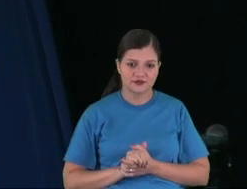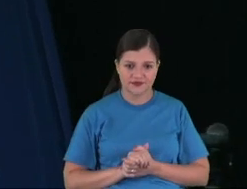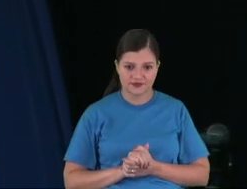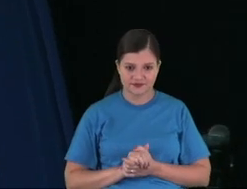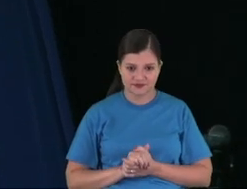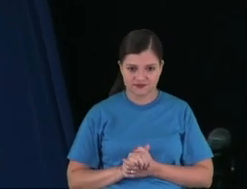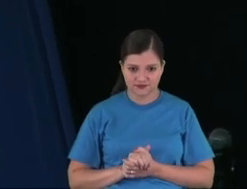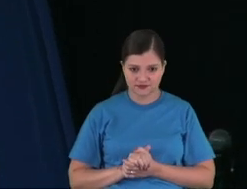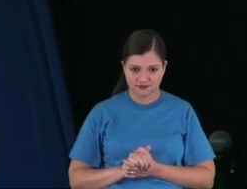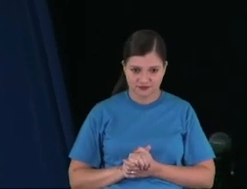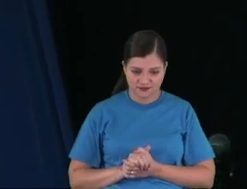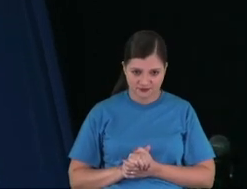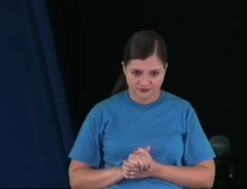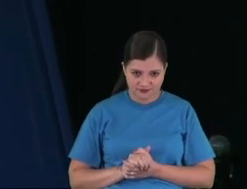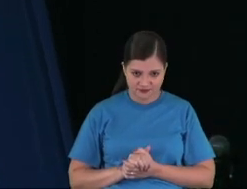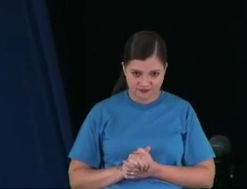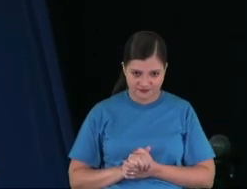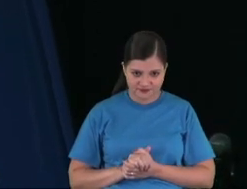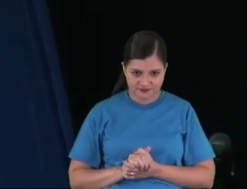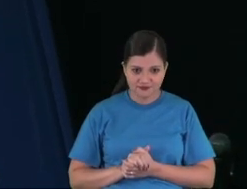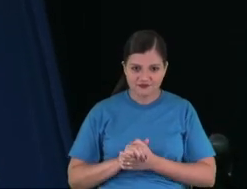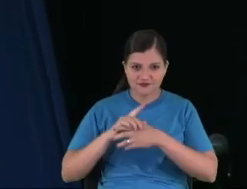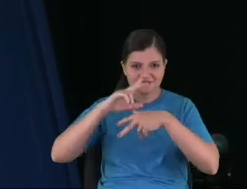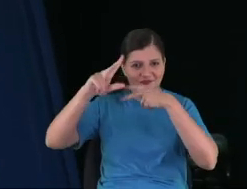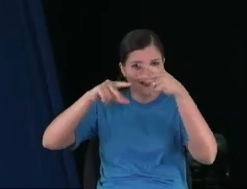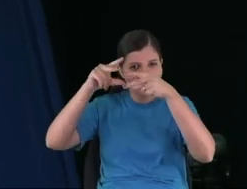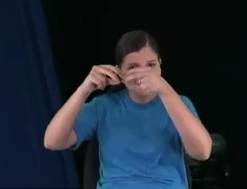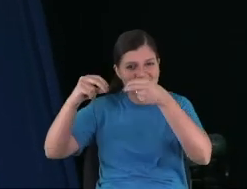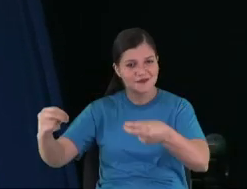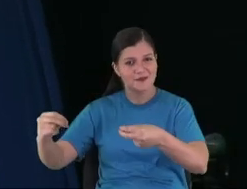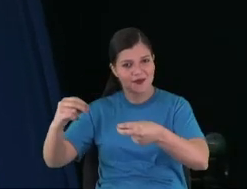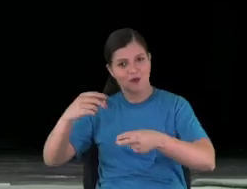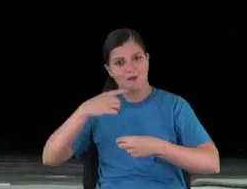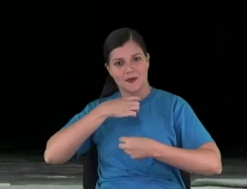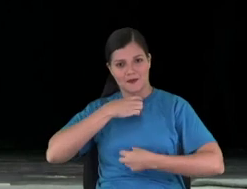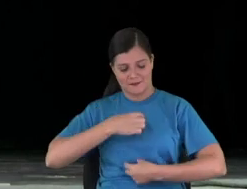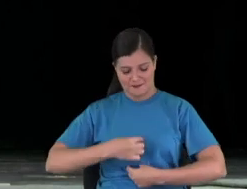I want you there, I don't know. He got a medal.